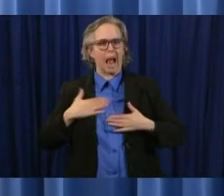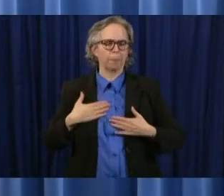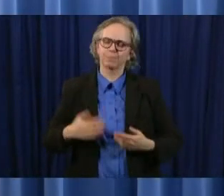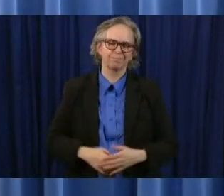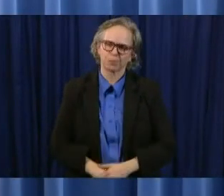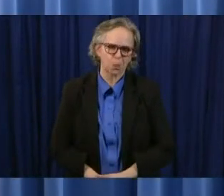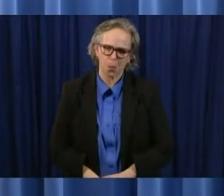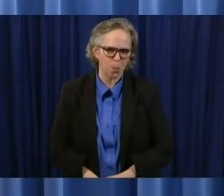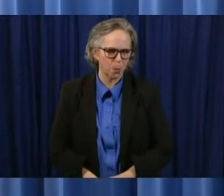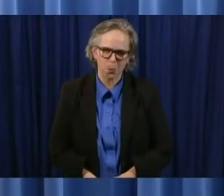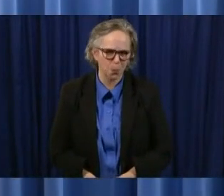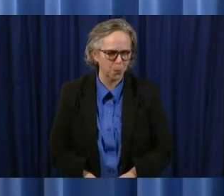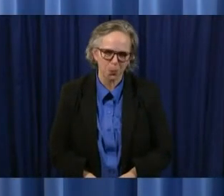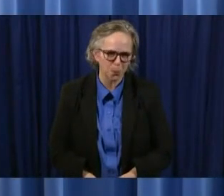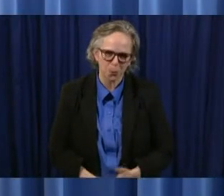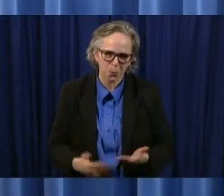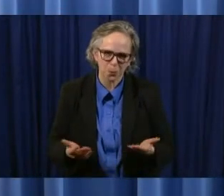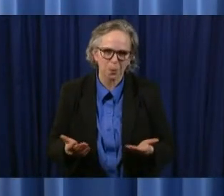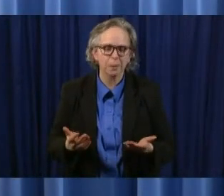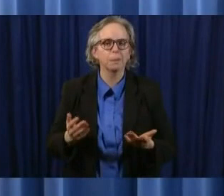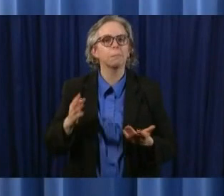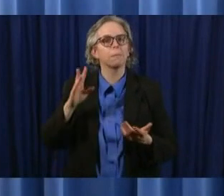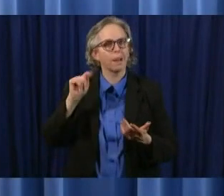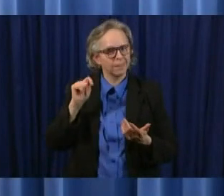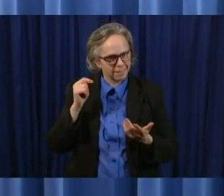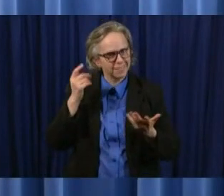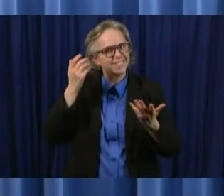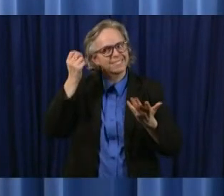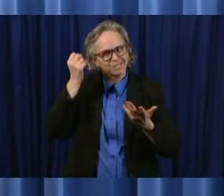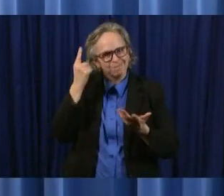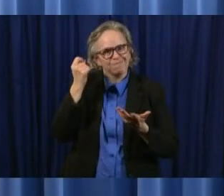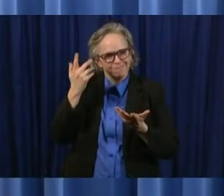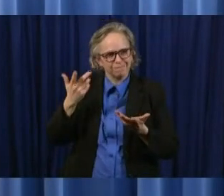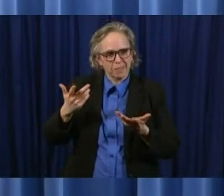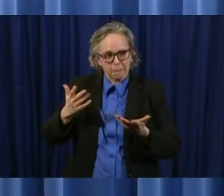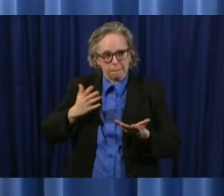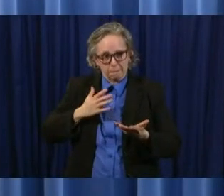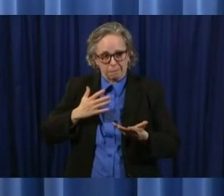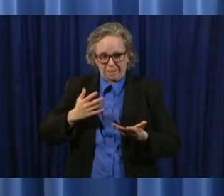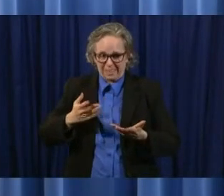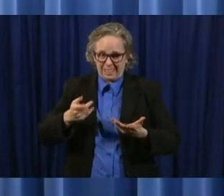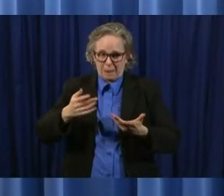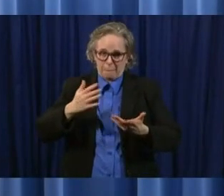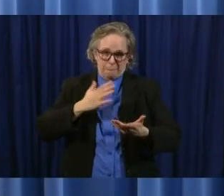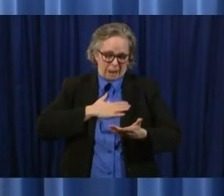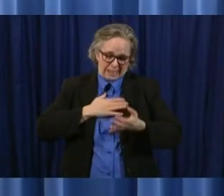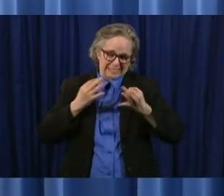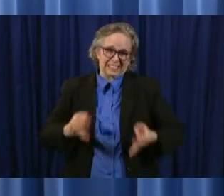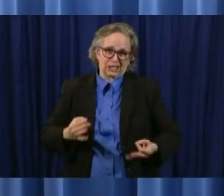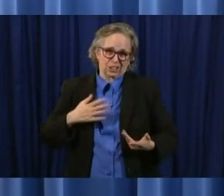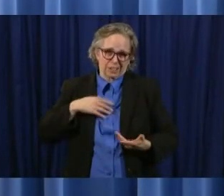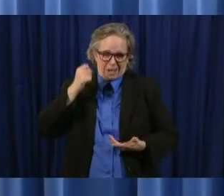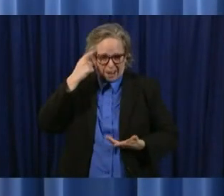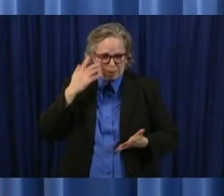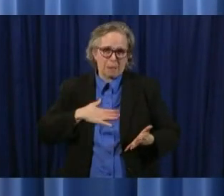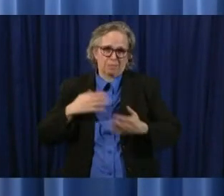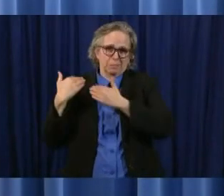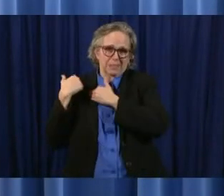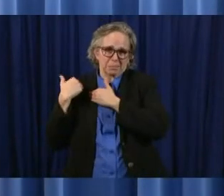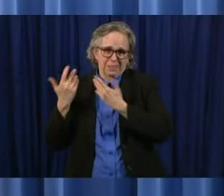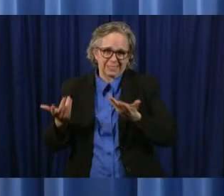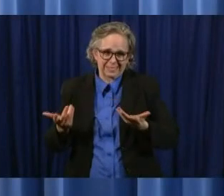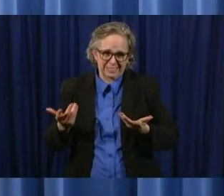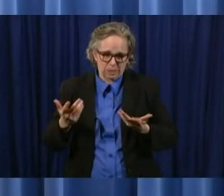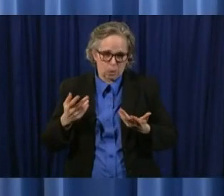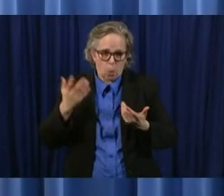but i have the ultimate responsibility um you know through the health department on issues of issues